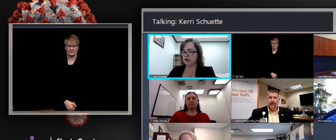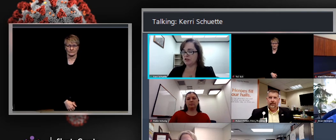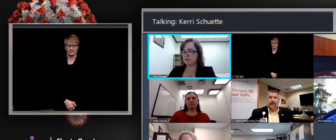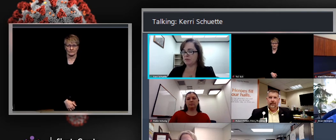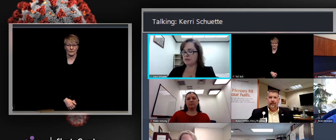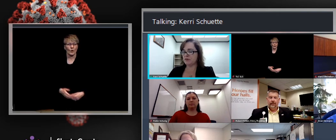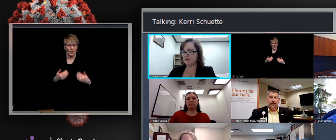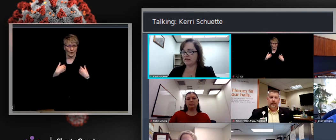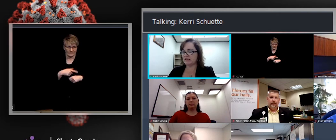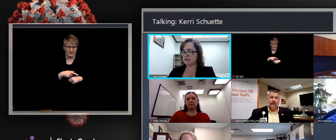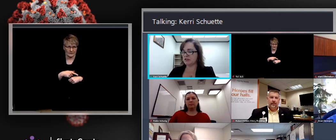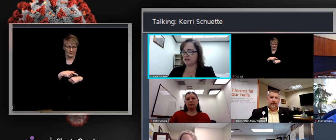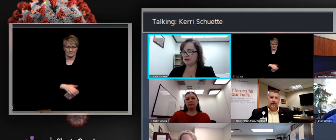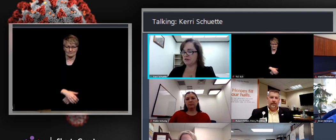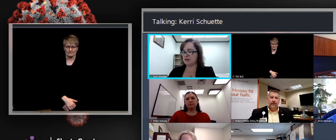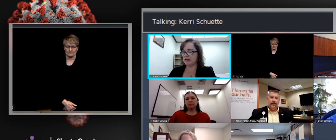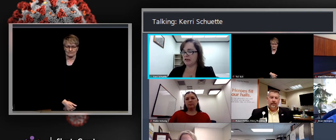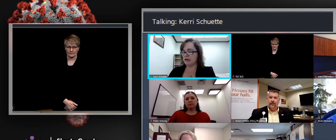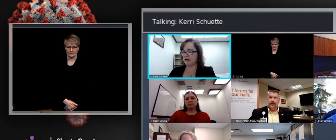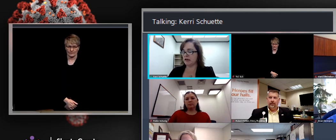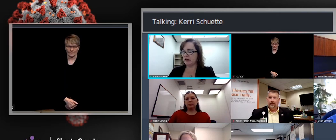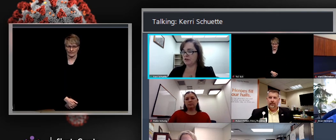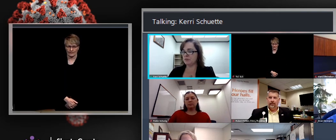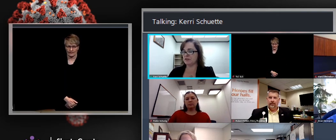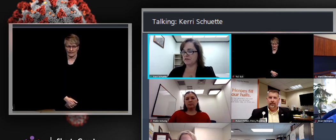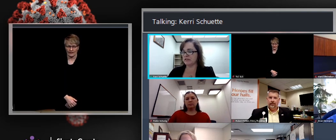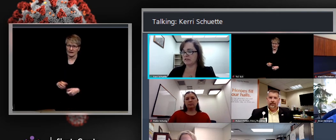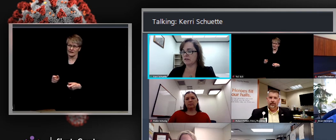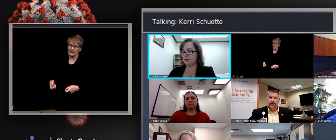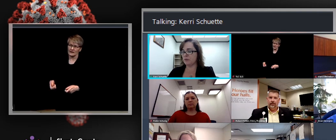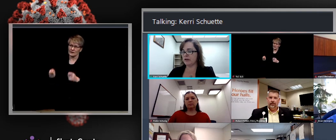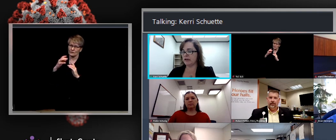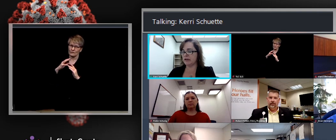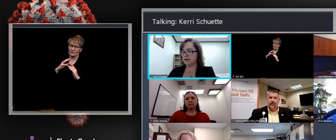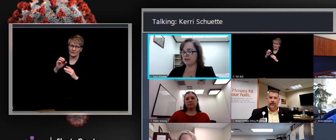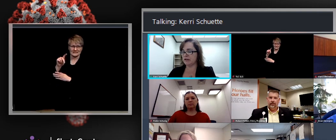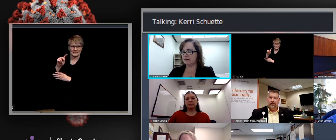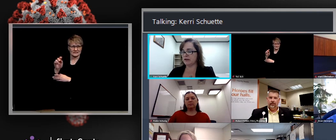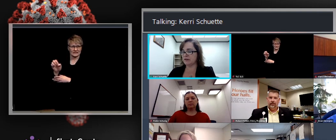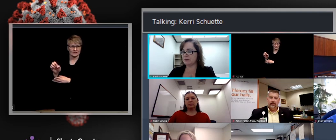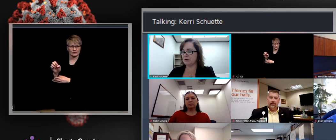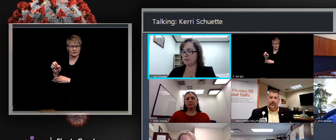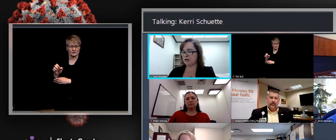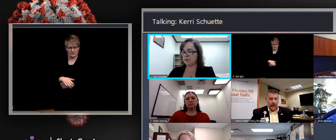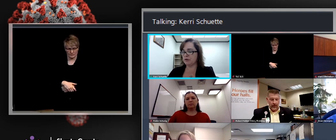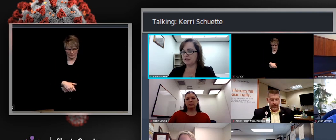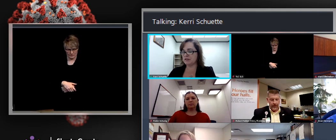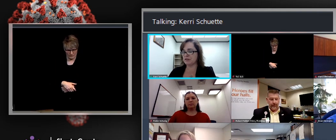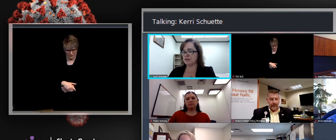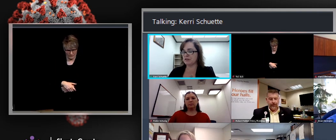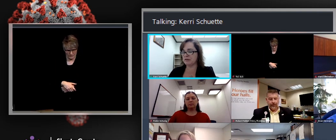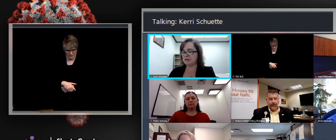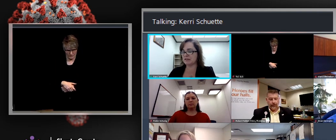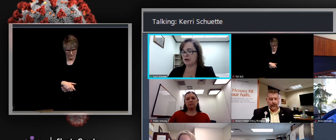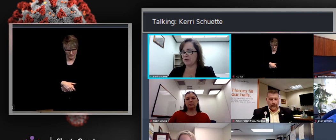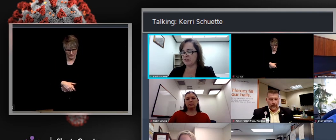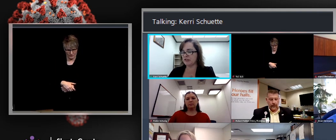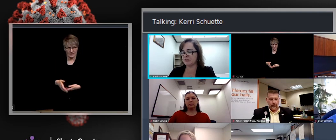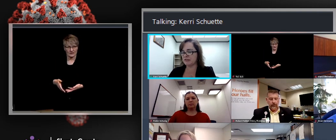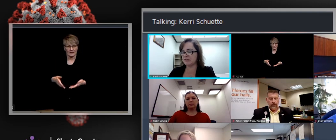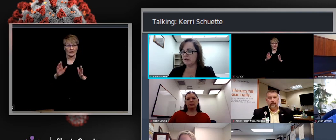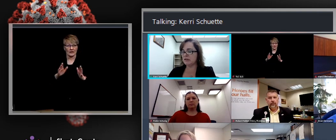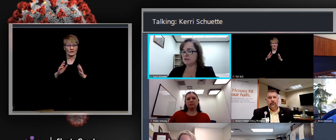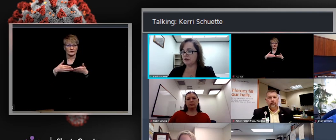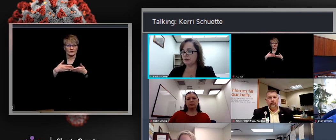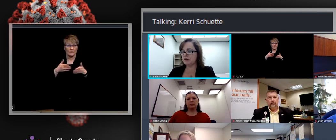these. Could you please provide the statute that Health and Human Services is operating under that allows public health employees to restrict business